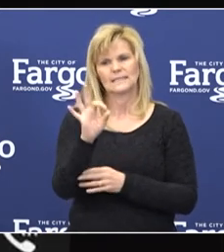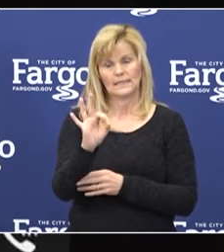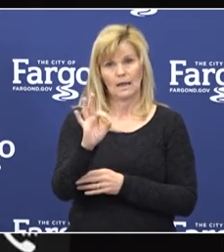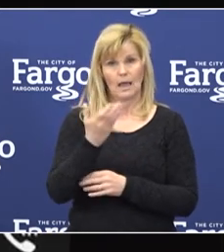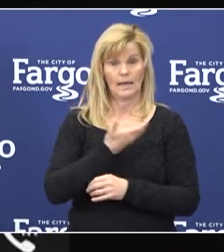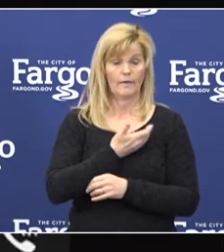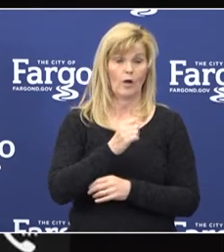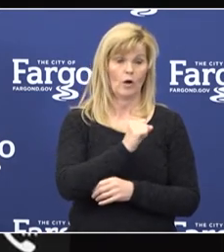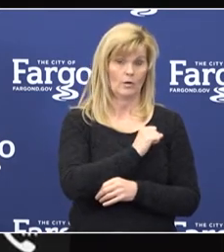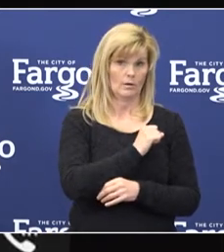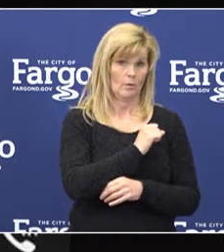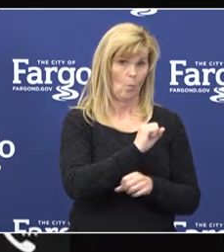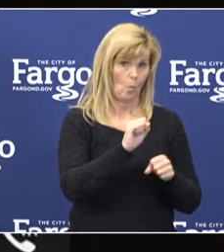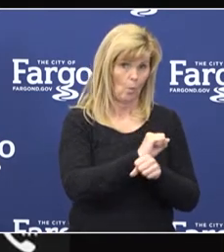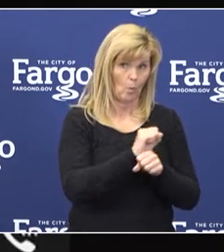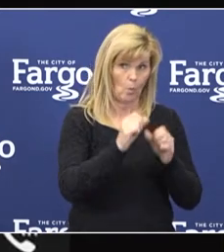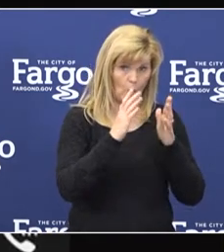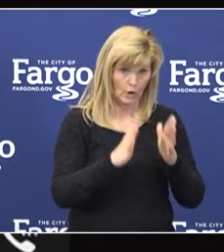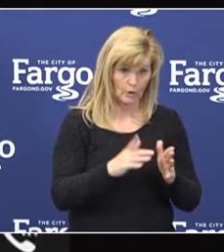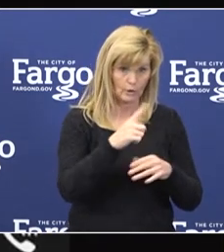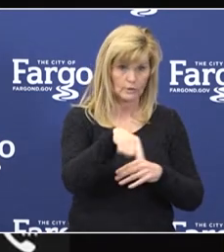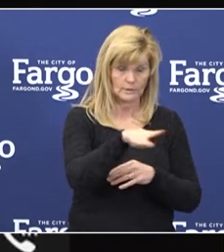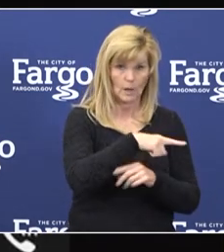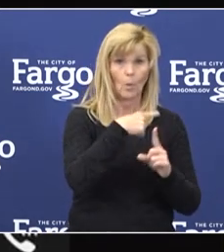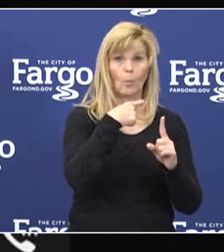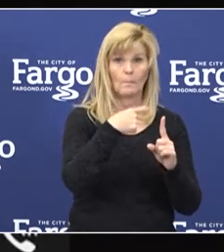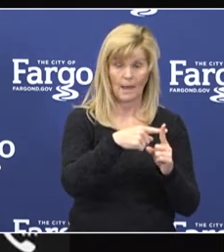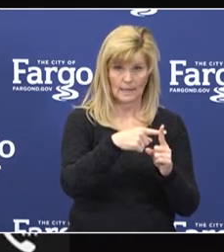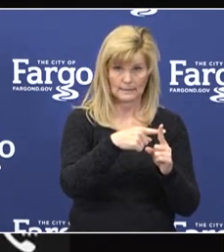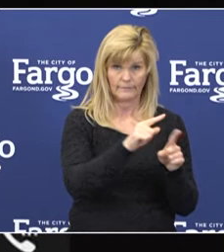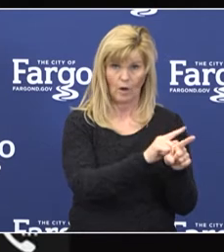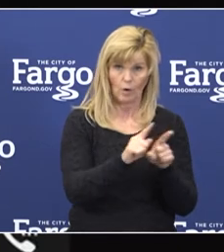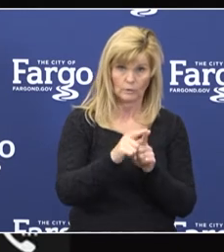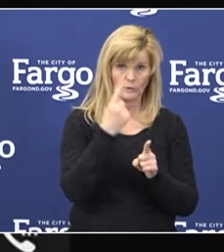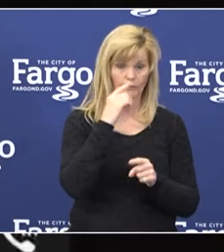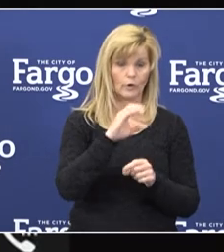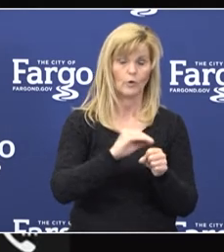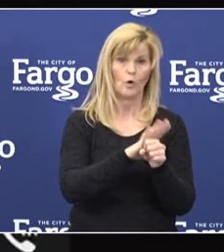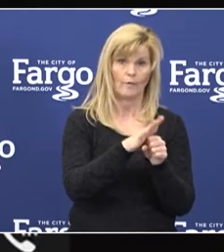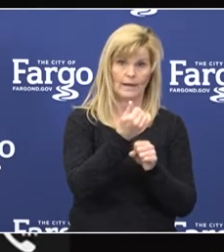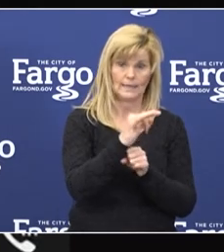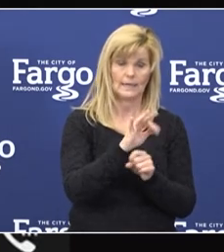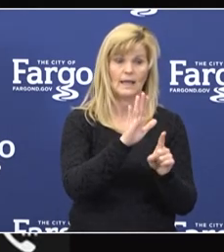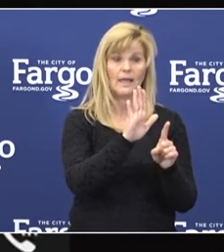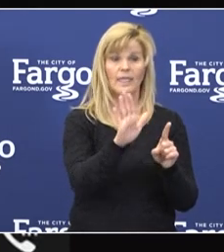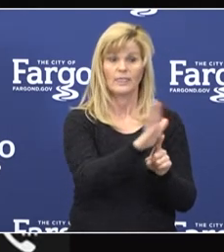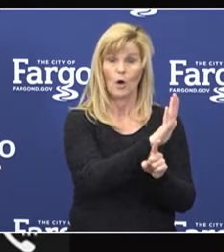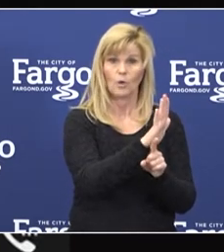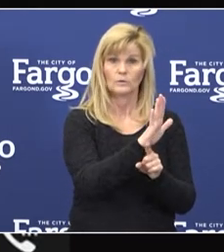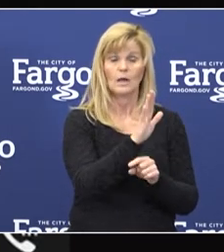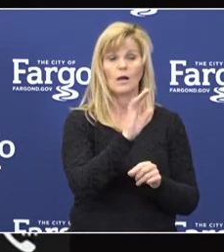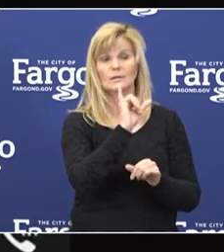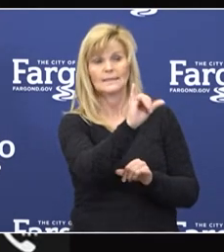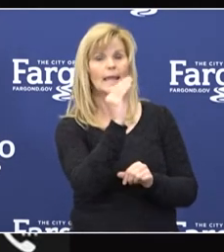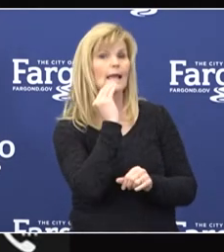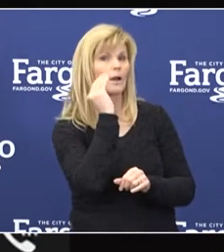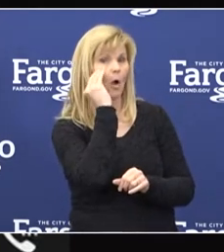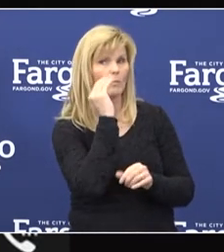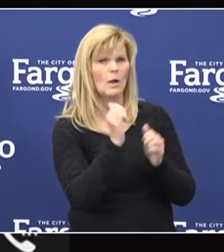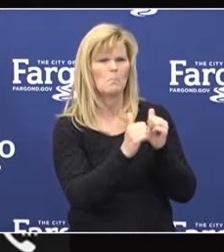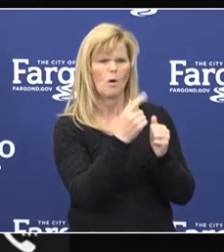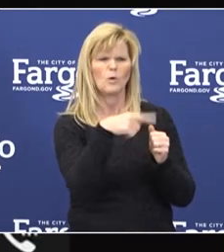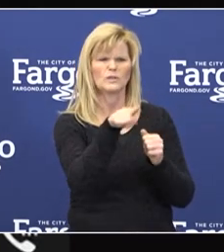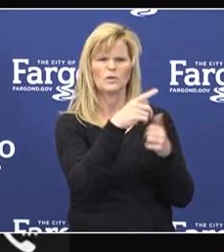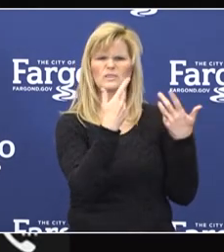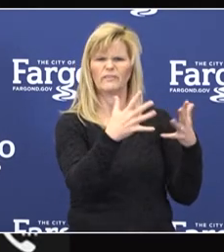Sanford and Bargo employees who have tested positive for COVID-19, and they're all at home. Most are actually have recovered and been able